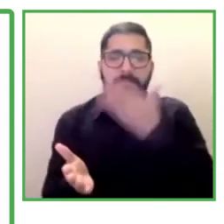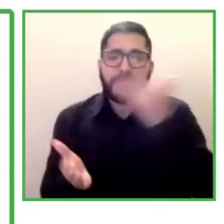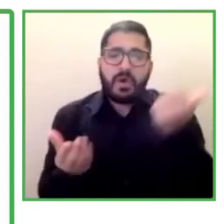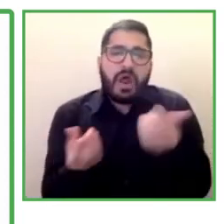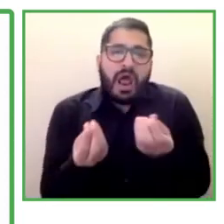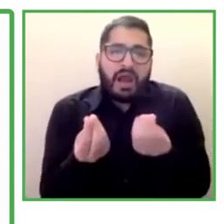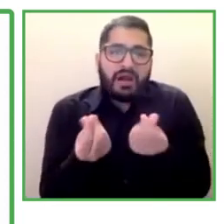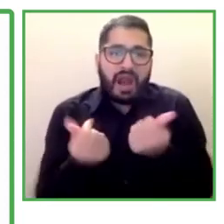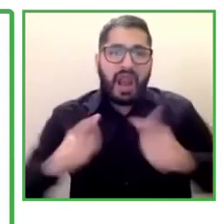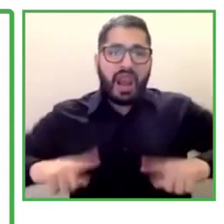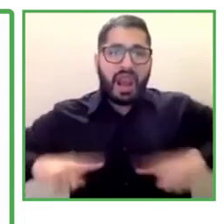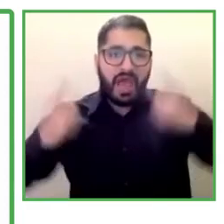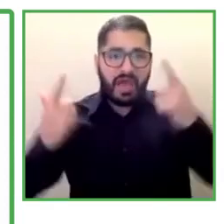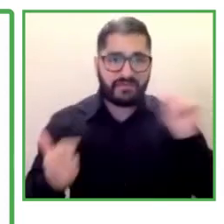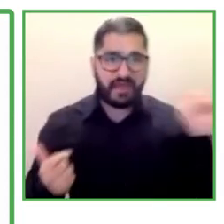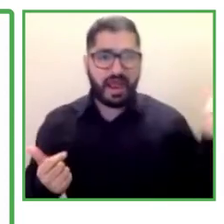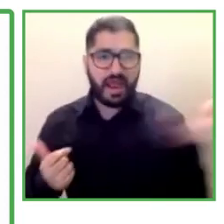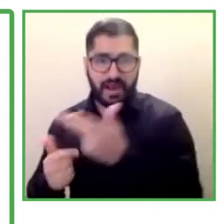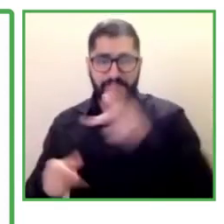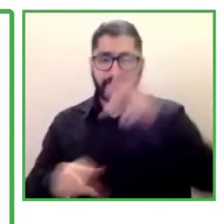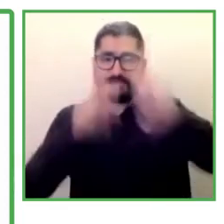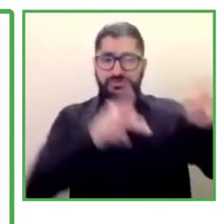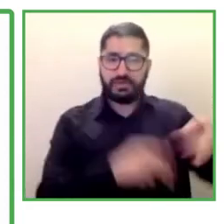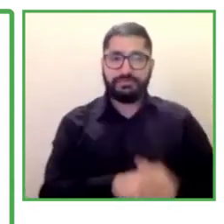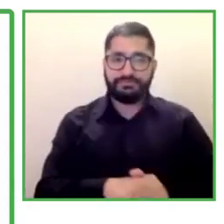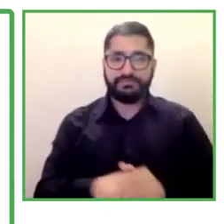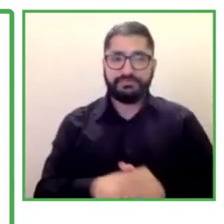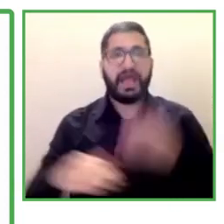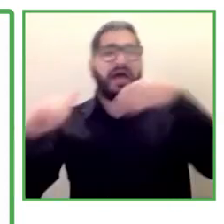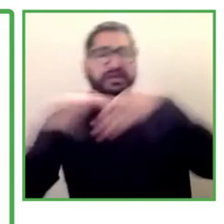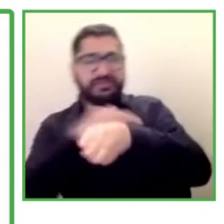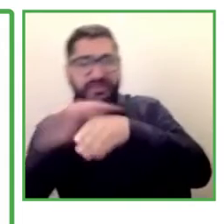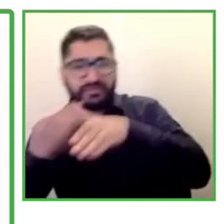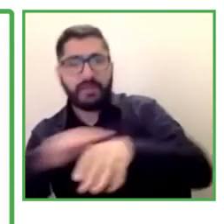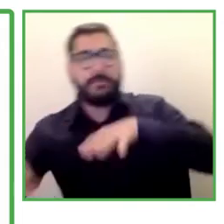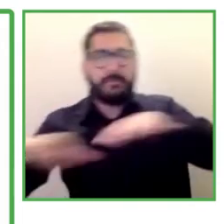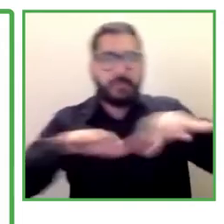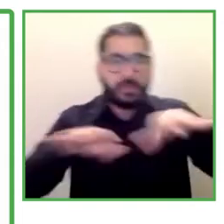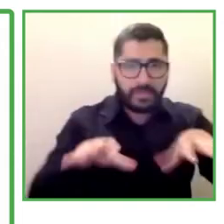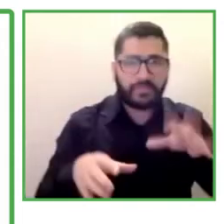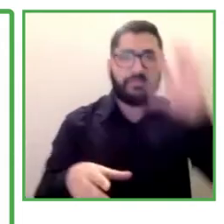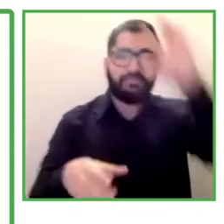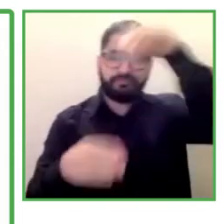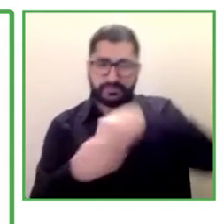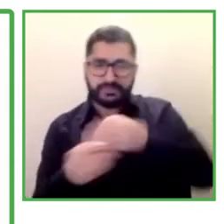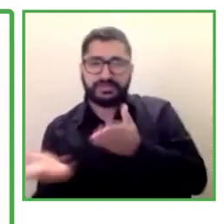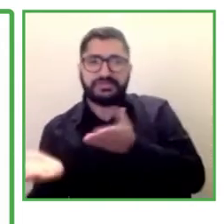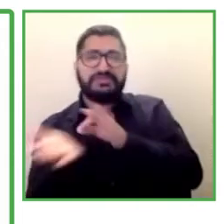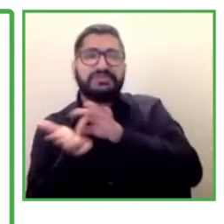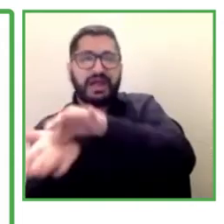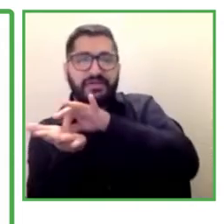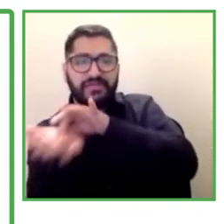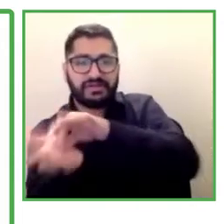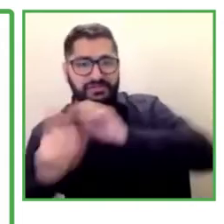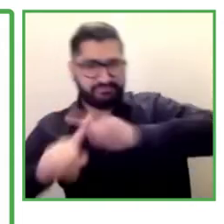productivity and access to products and services for the most vulnerable communities.